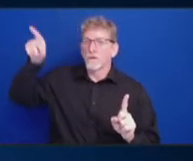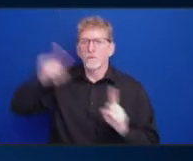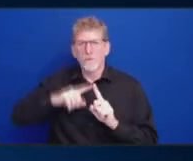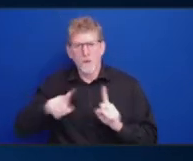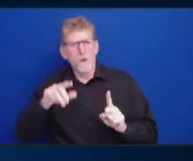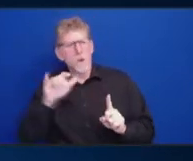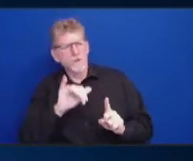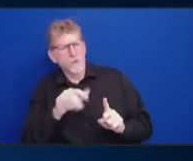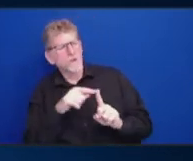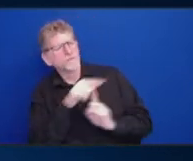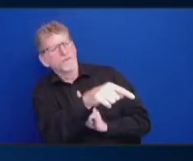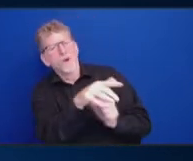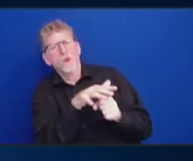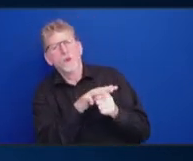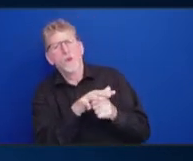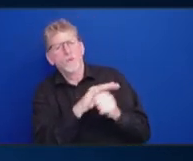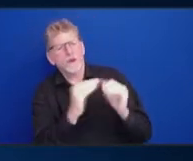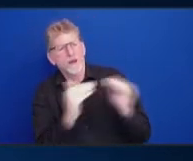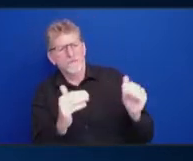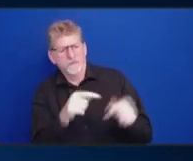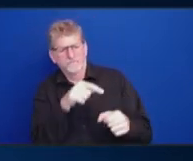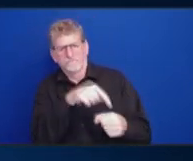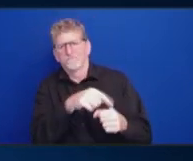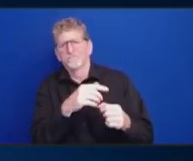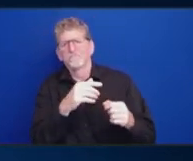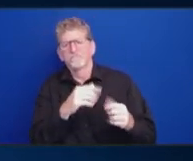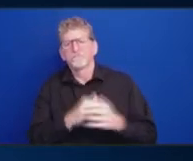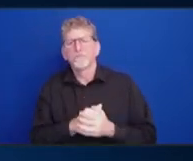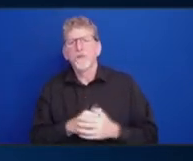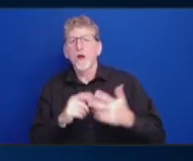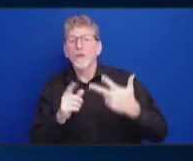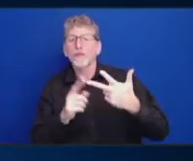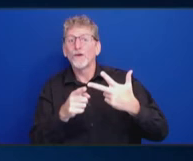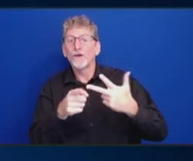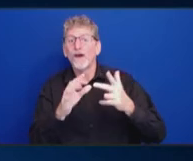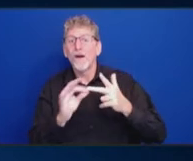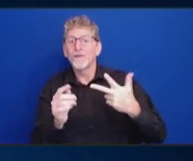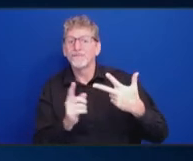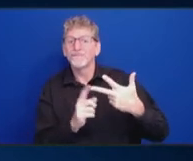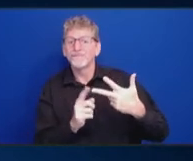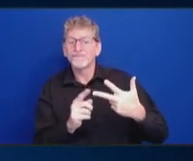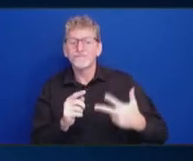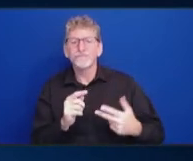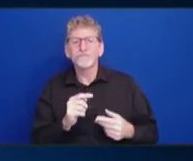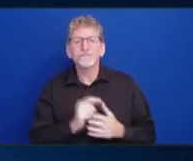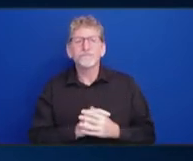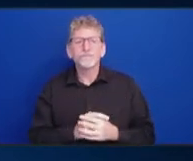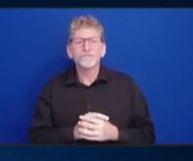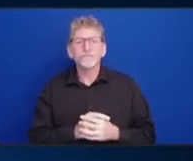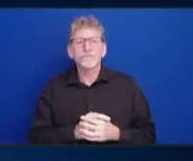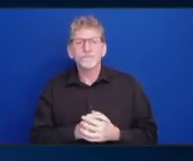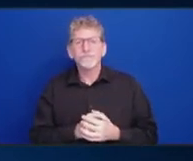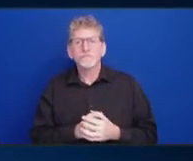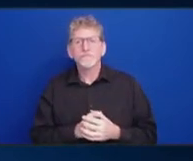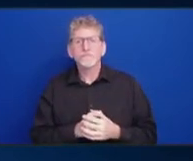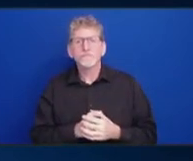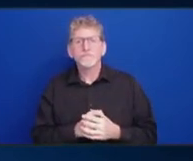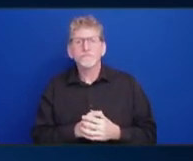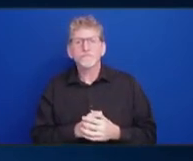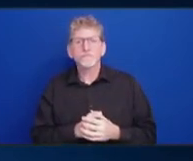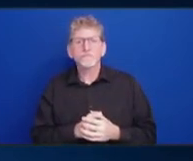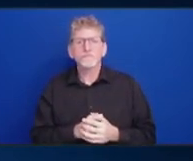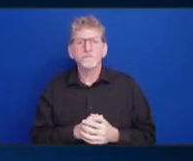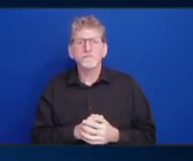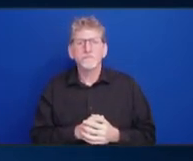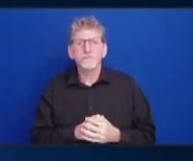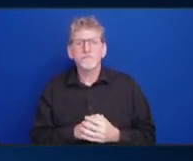question. Regarding the state, local versus national, I think this is going to be sort of an interesting question as